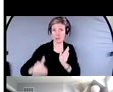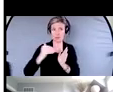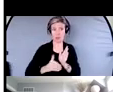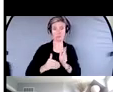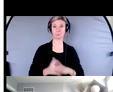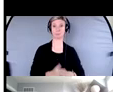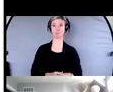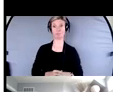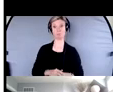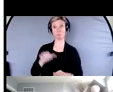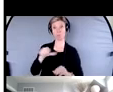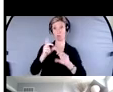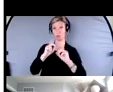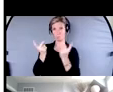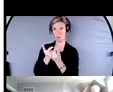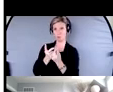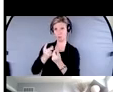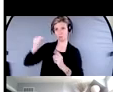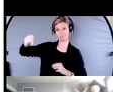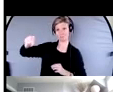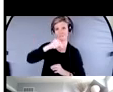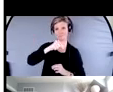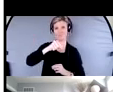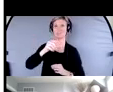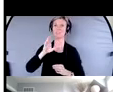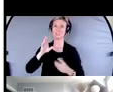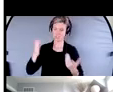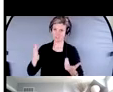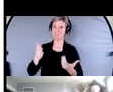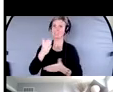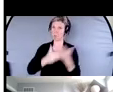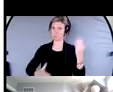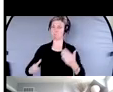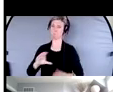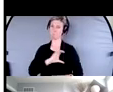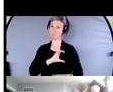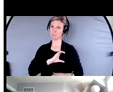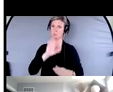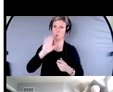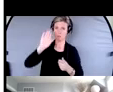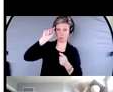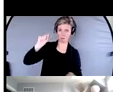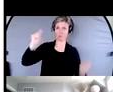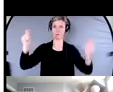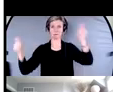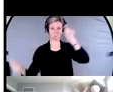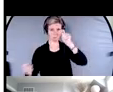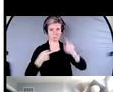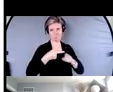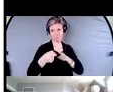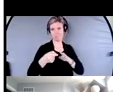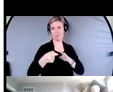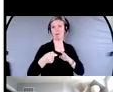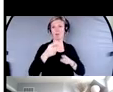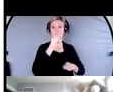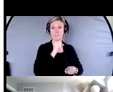have a hat that they wear in terms of senior abuse. So they may be called different names, they could be